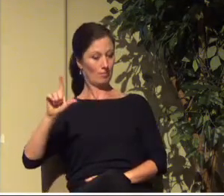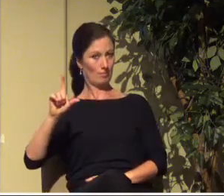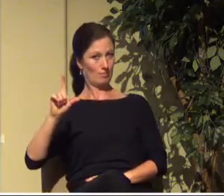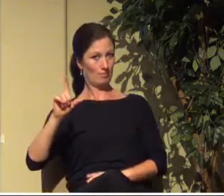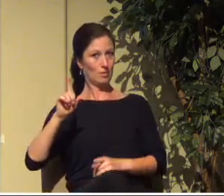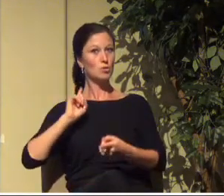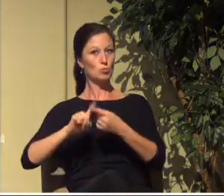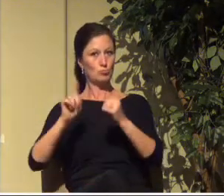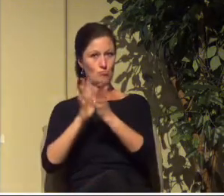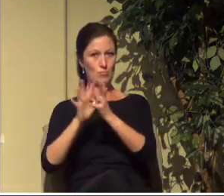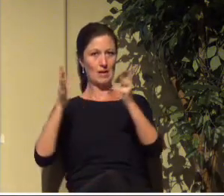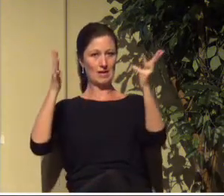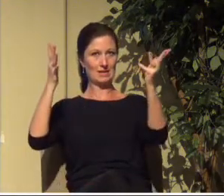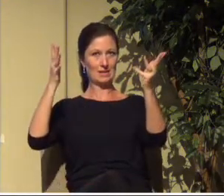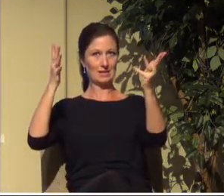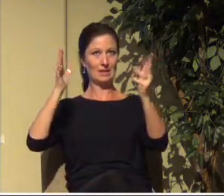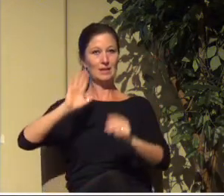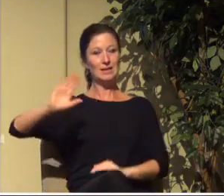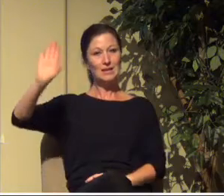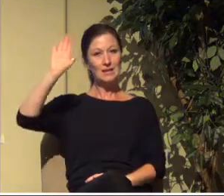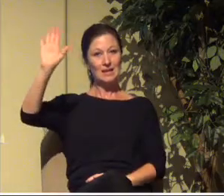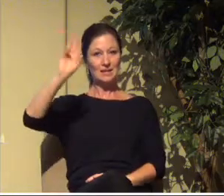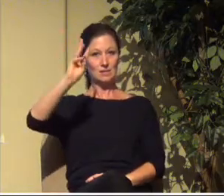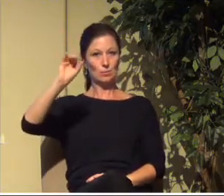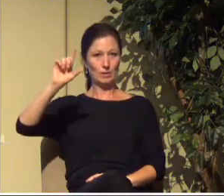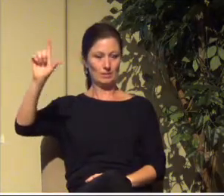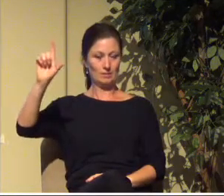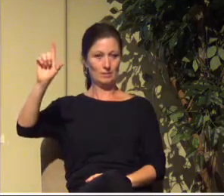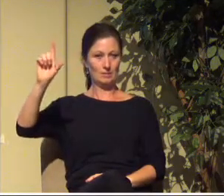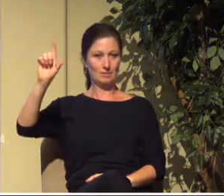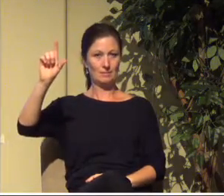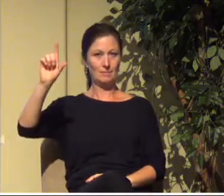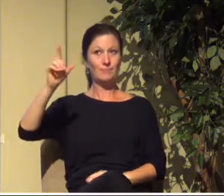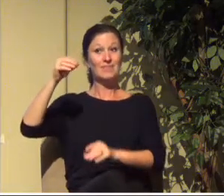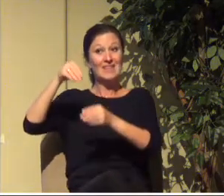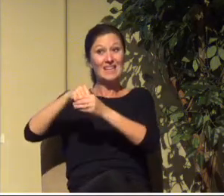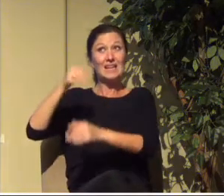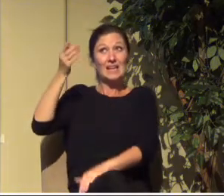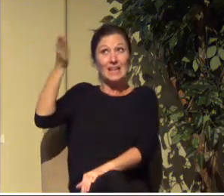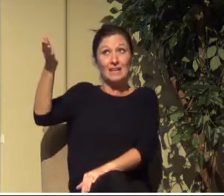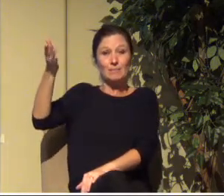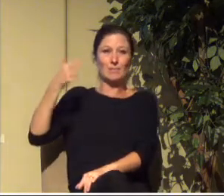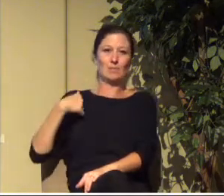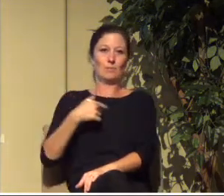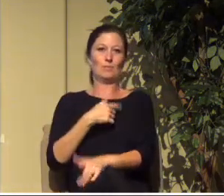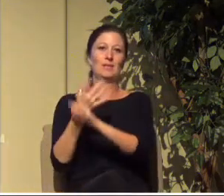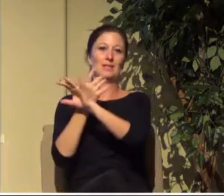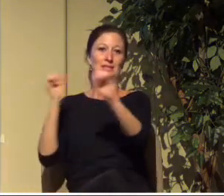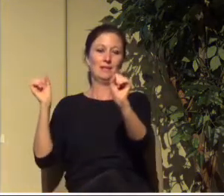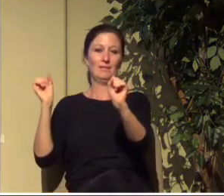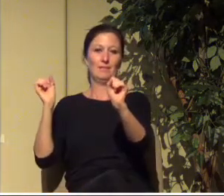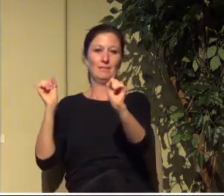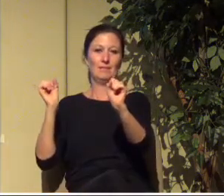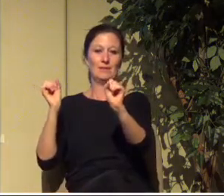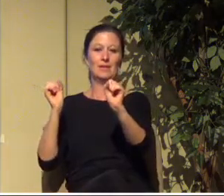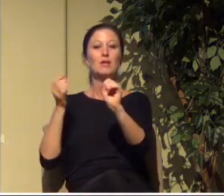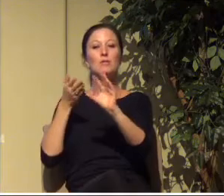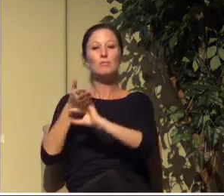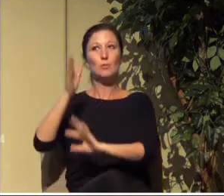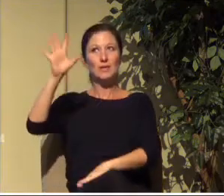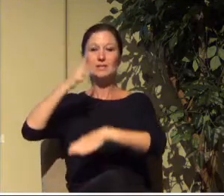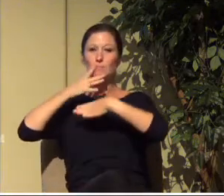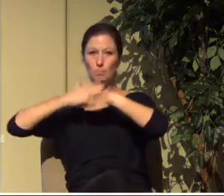which he has given us in the one he loves. In him we have redemption through his blood, the forgiveness of sins,